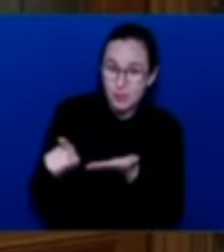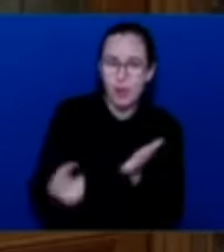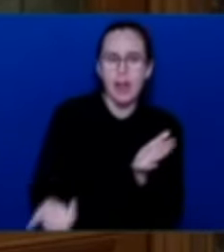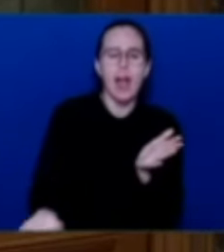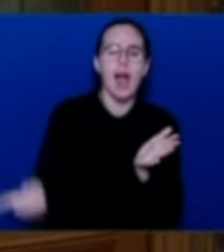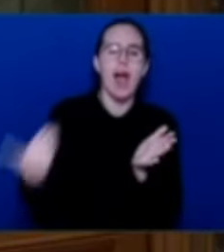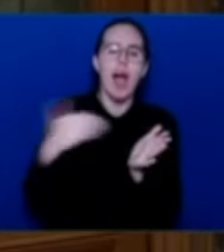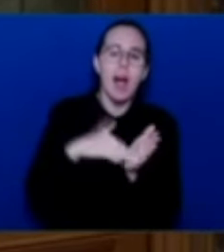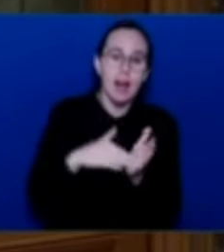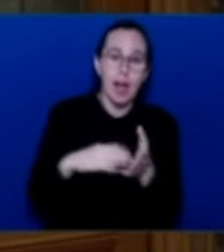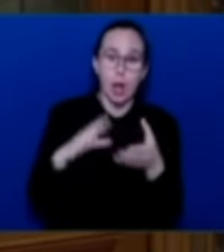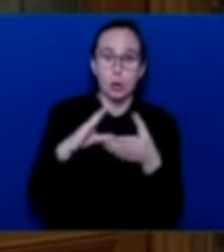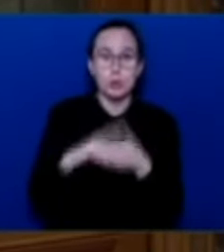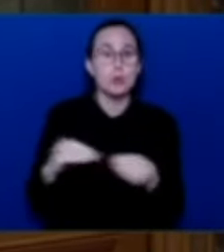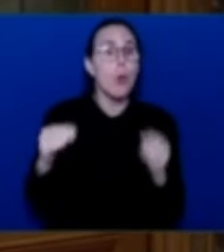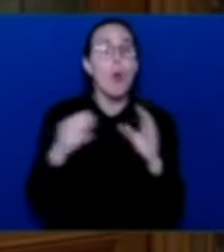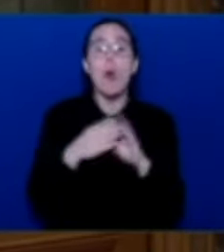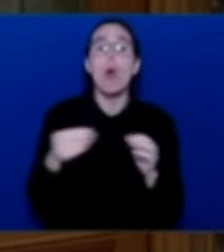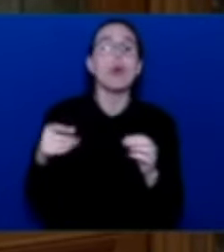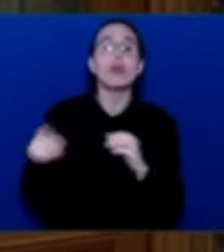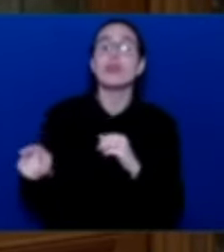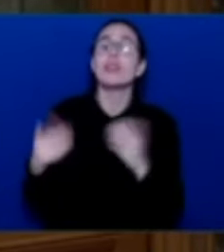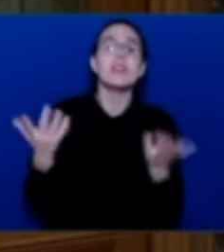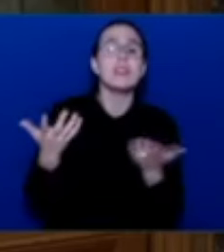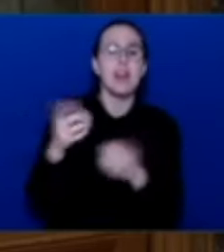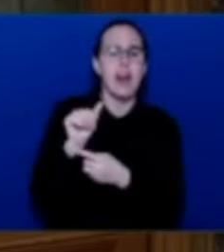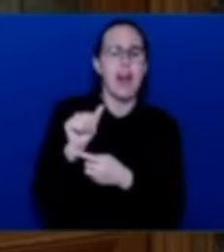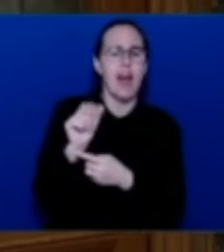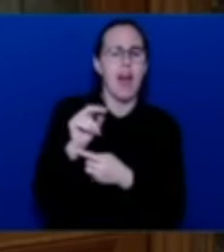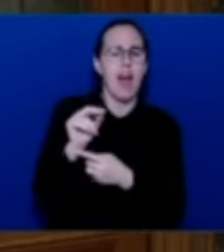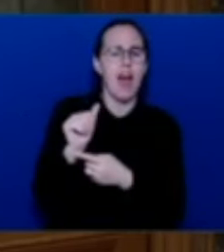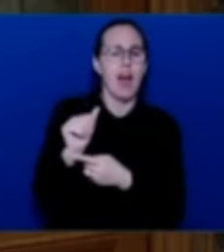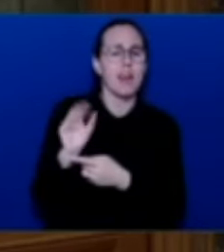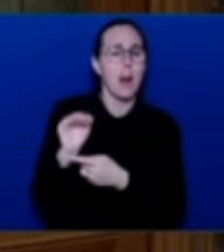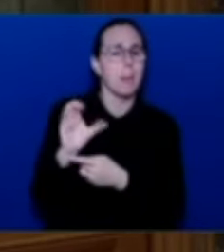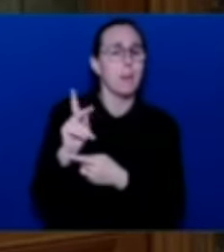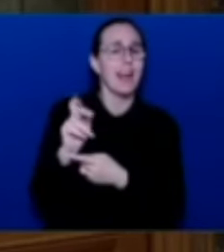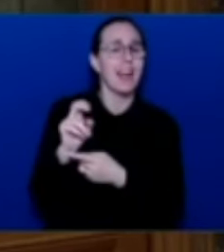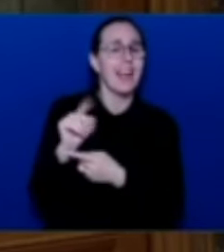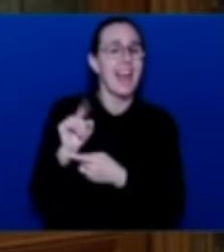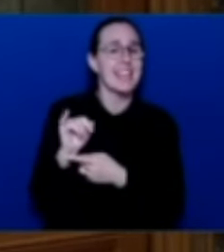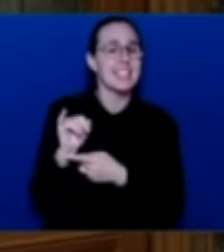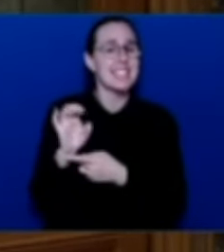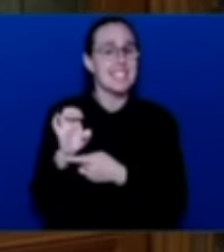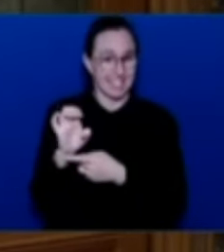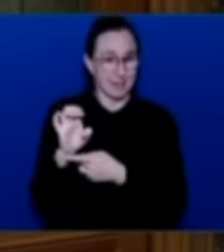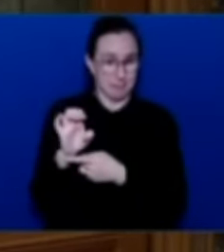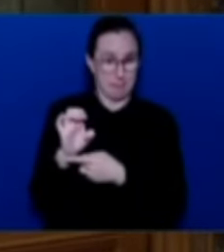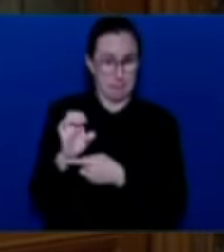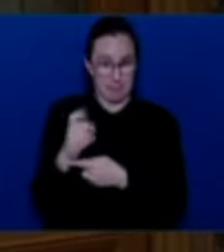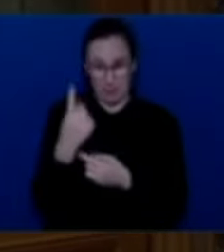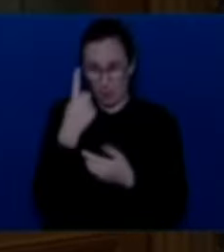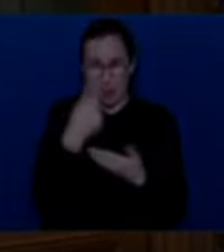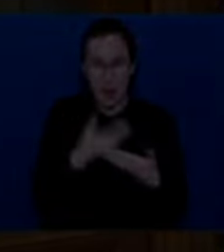about a child, two days old, taken from her mother, Chelsea Woodward, in Surrey and sent to a home in Langley.